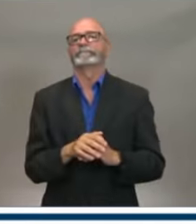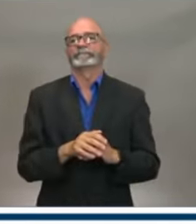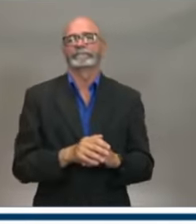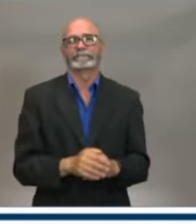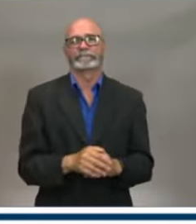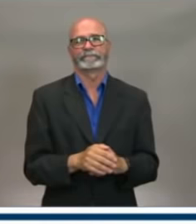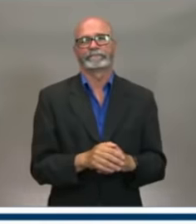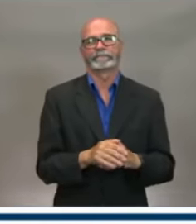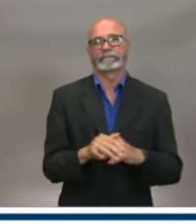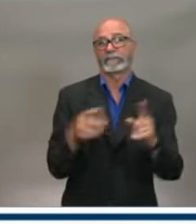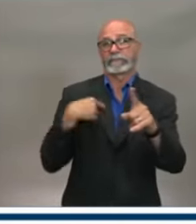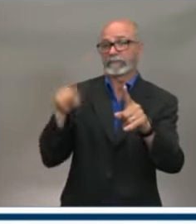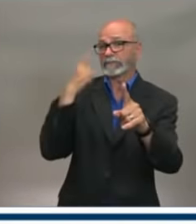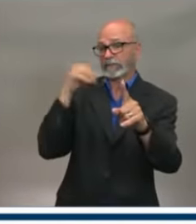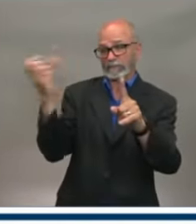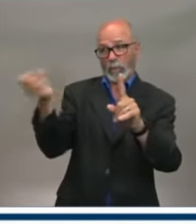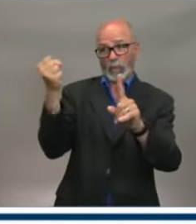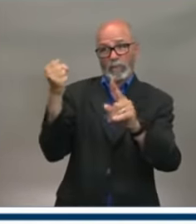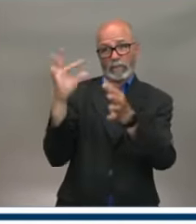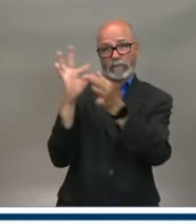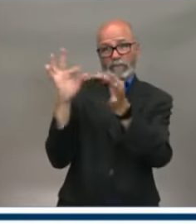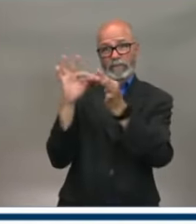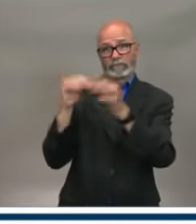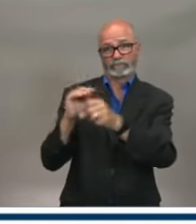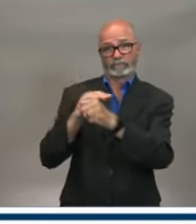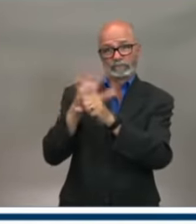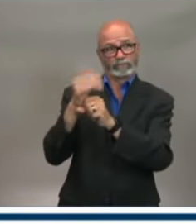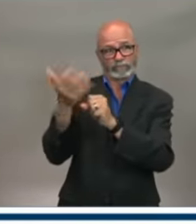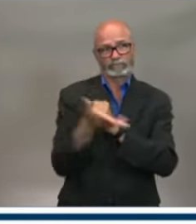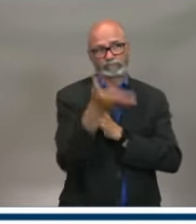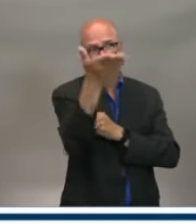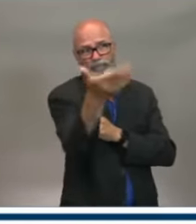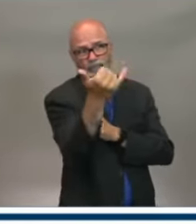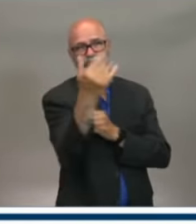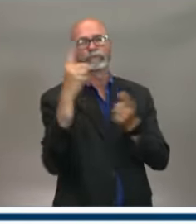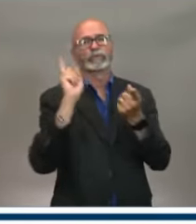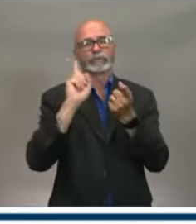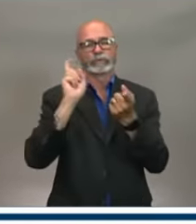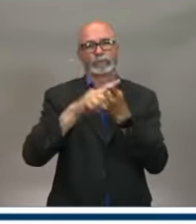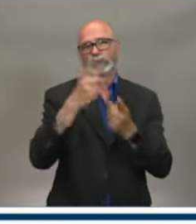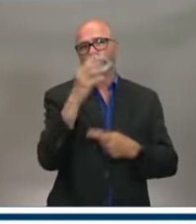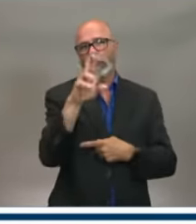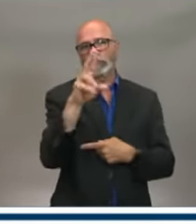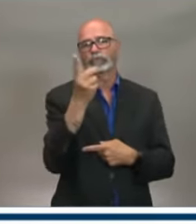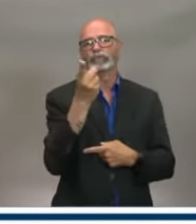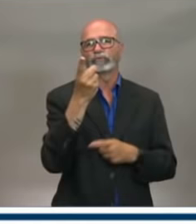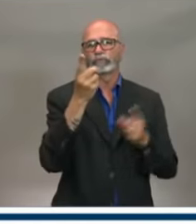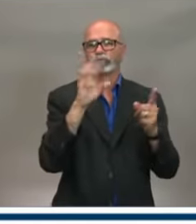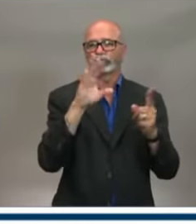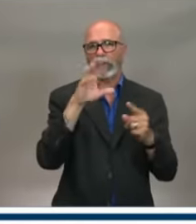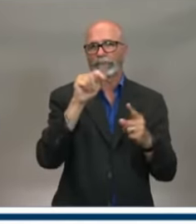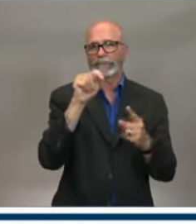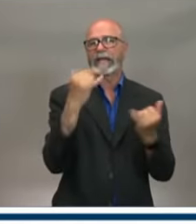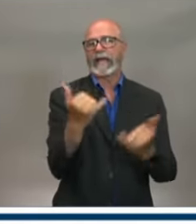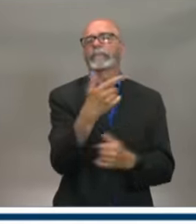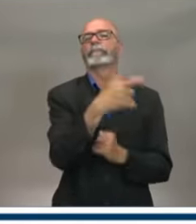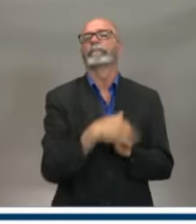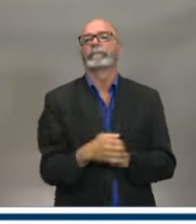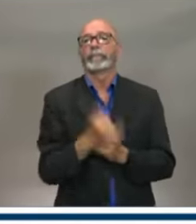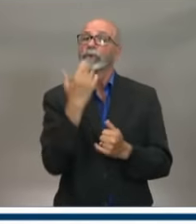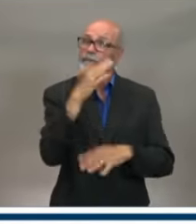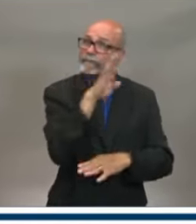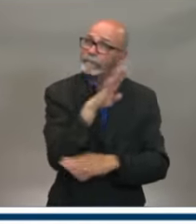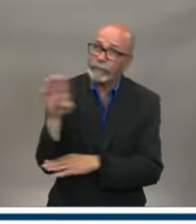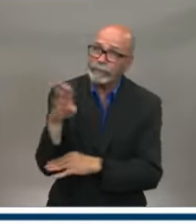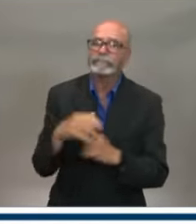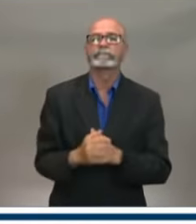us an update on COVID-19 in Nova Scotia. Thank you, Premier, and good afternoon, everybody. Today I'm reporting one new case